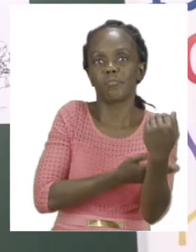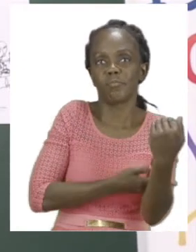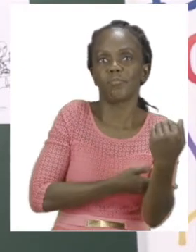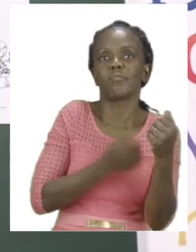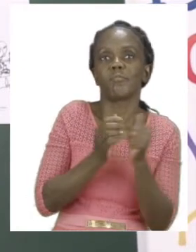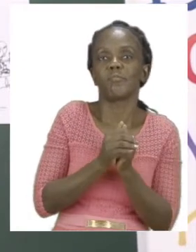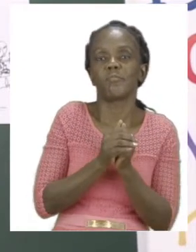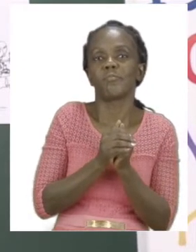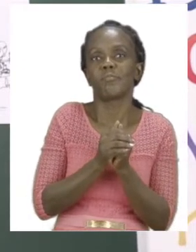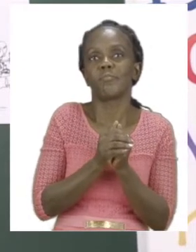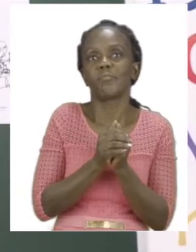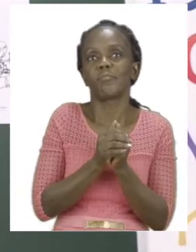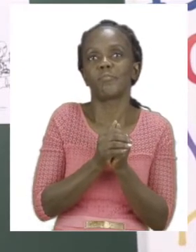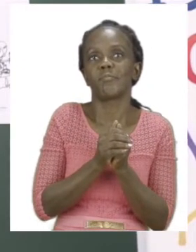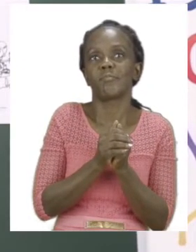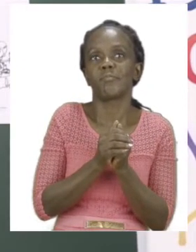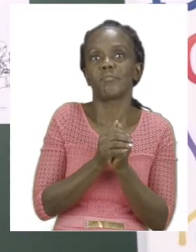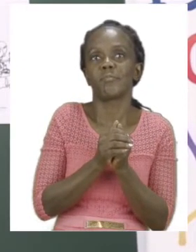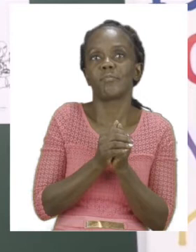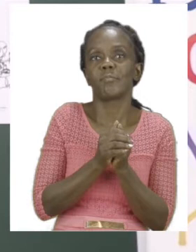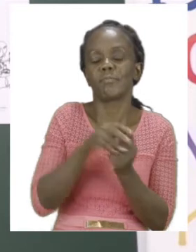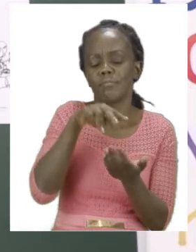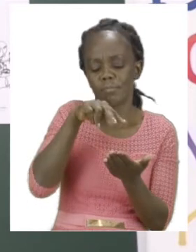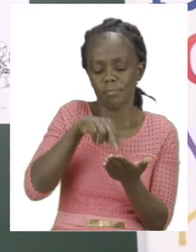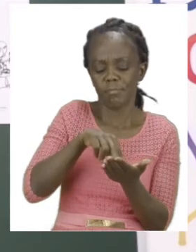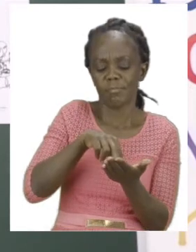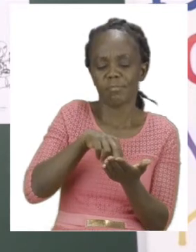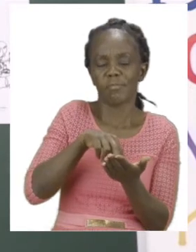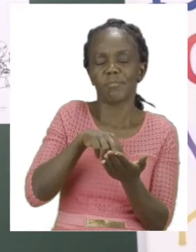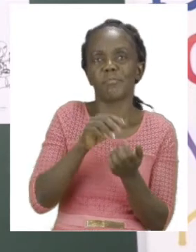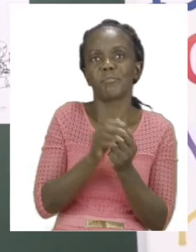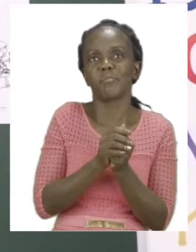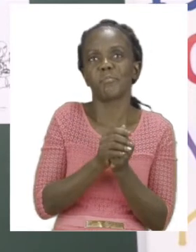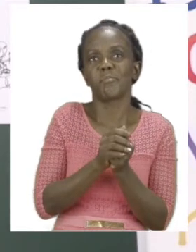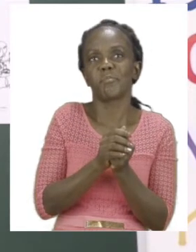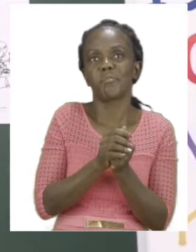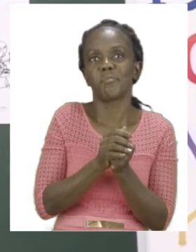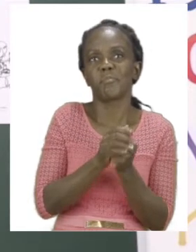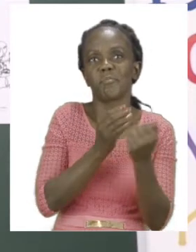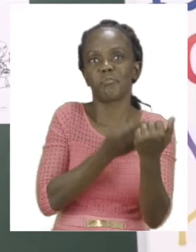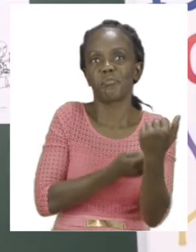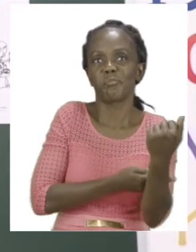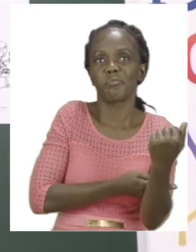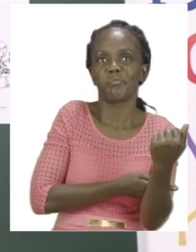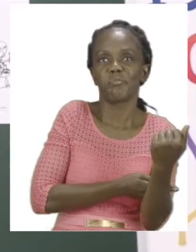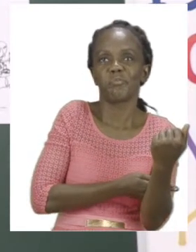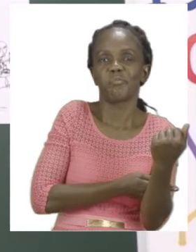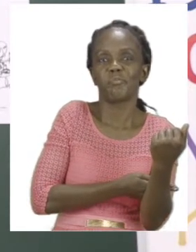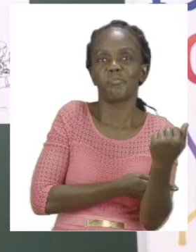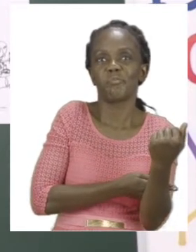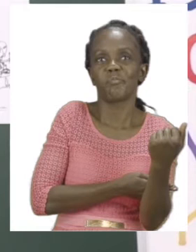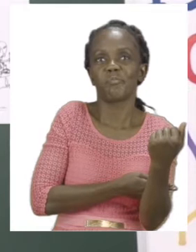Then he will be standing on the bed. Then the next boy